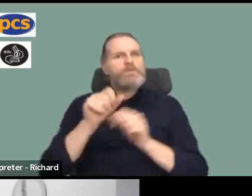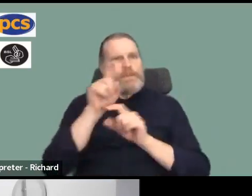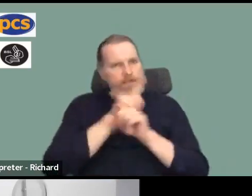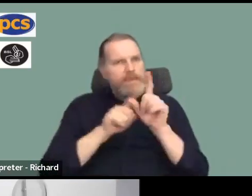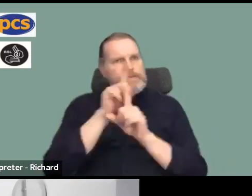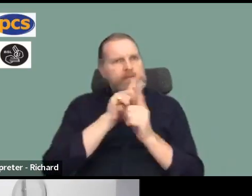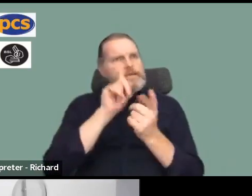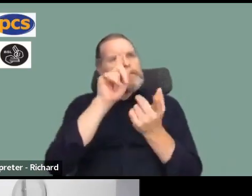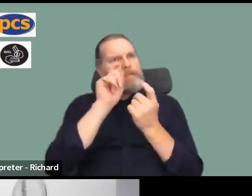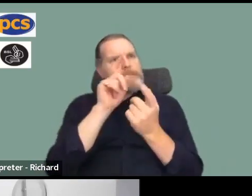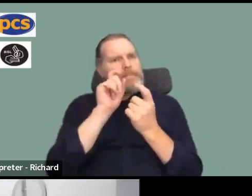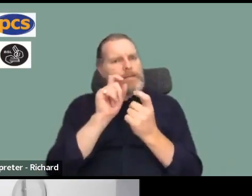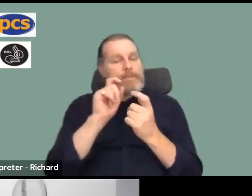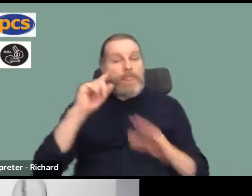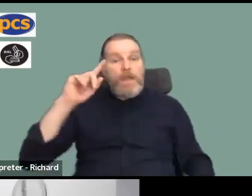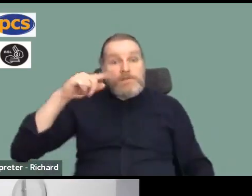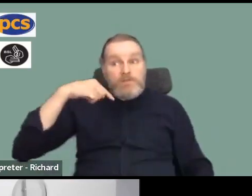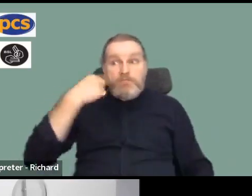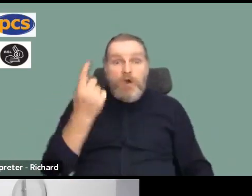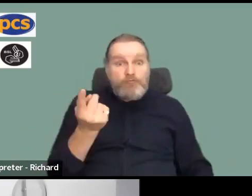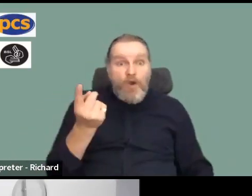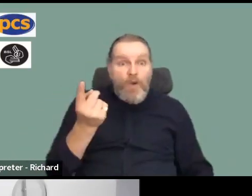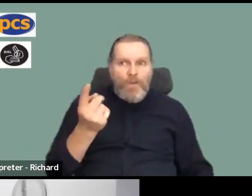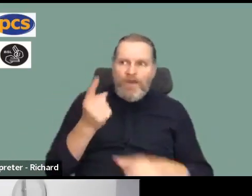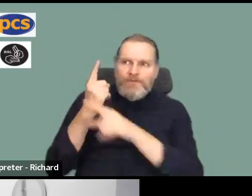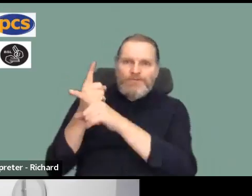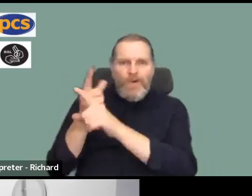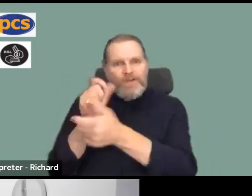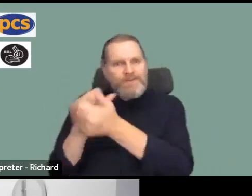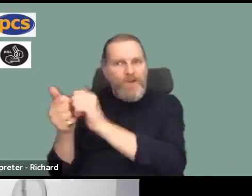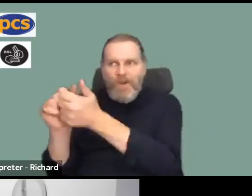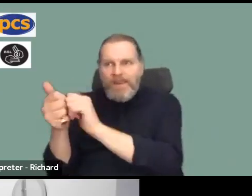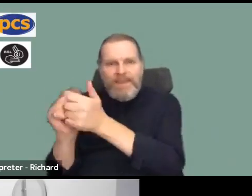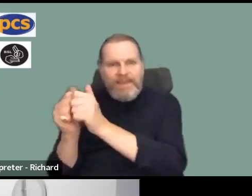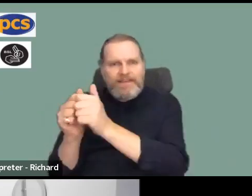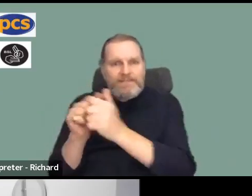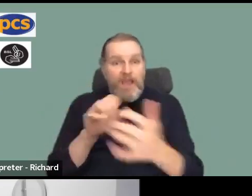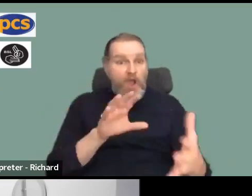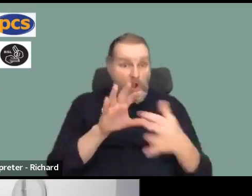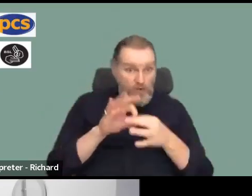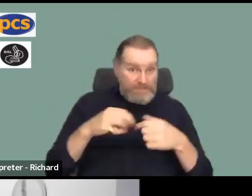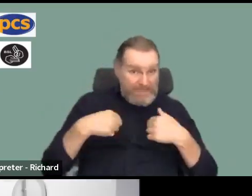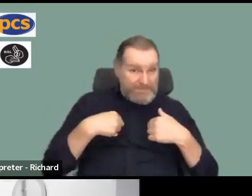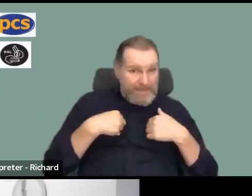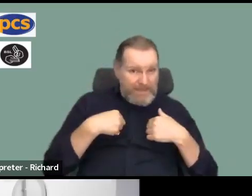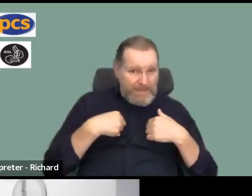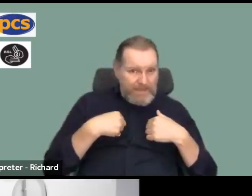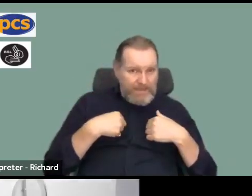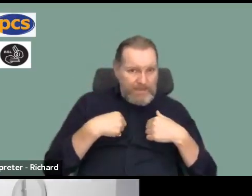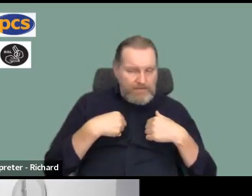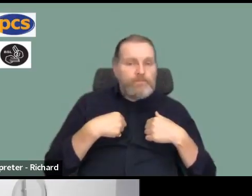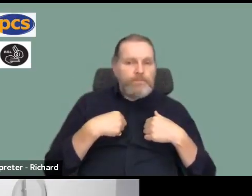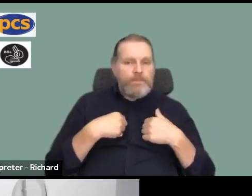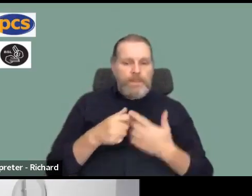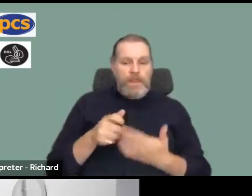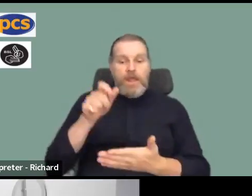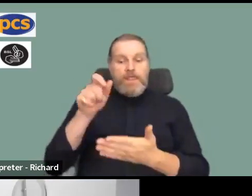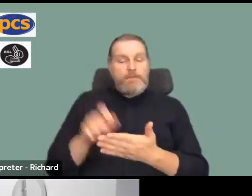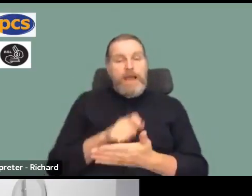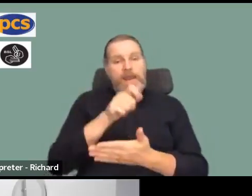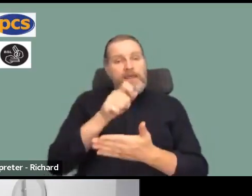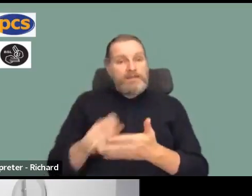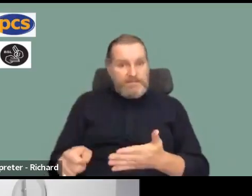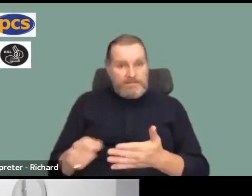to someone tomorrow contact us to see what you can do some of the ballots we fall short by